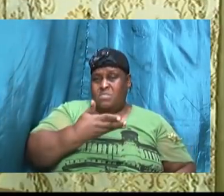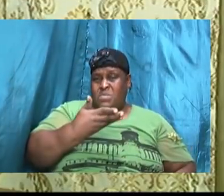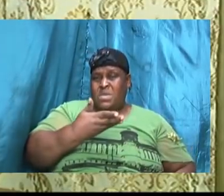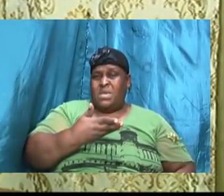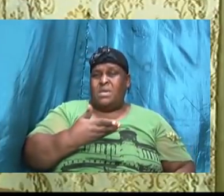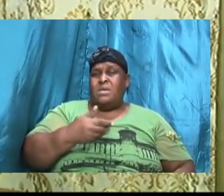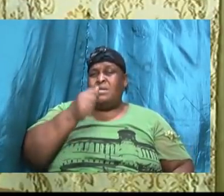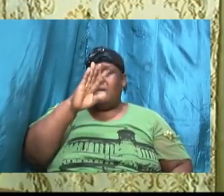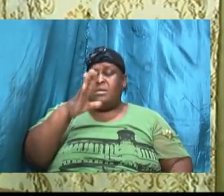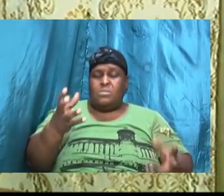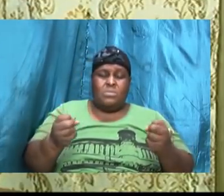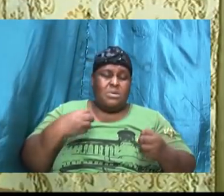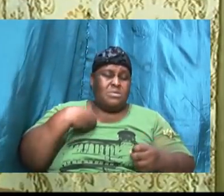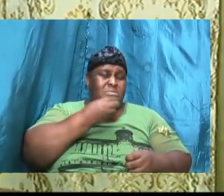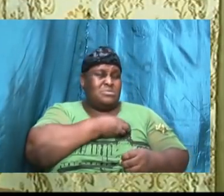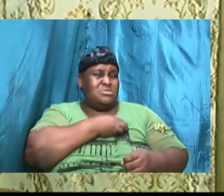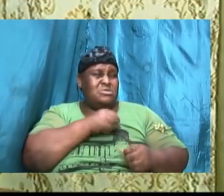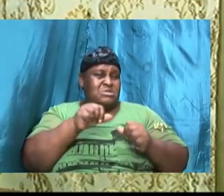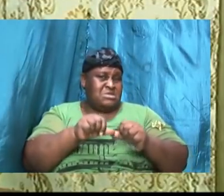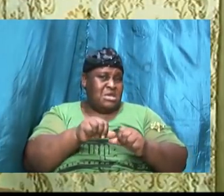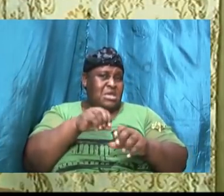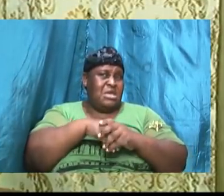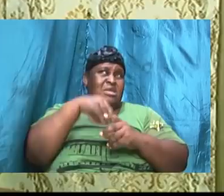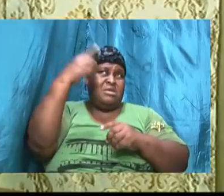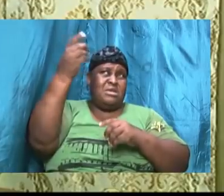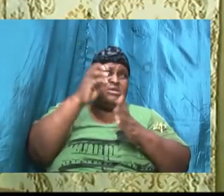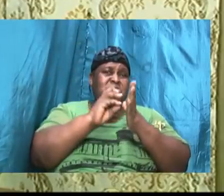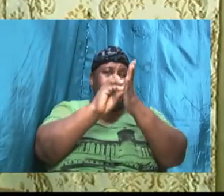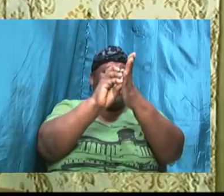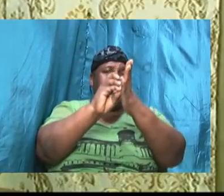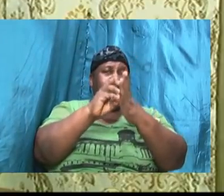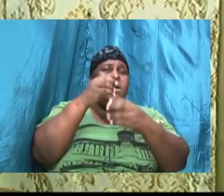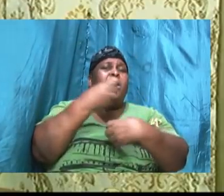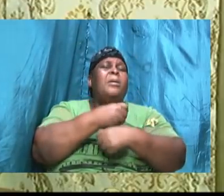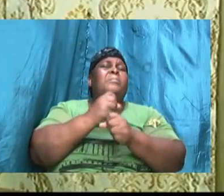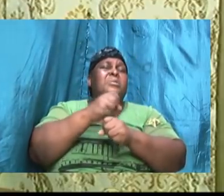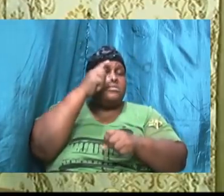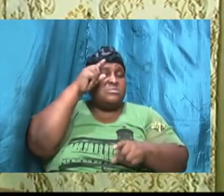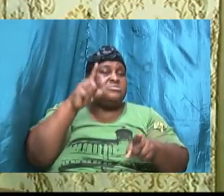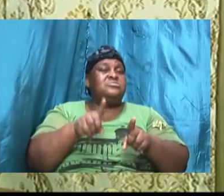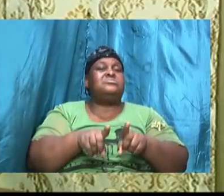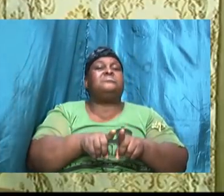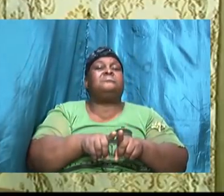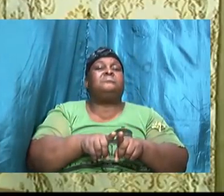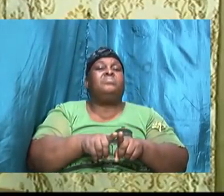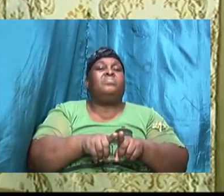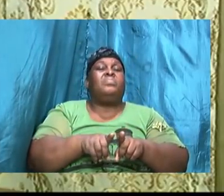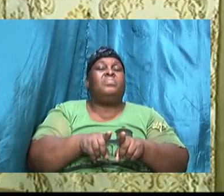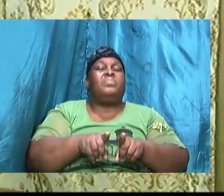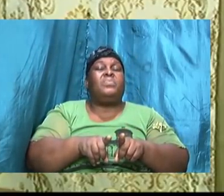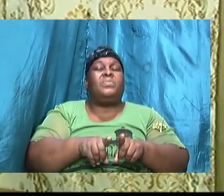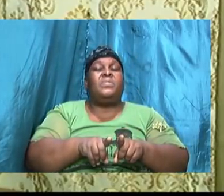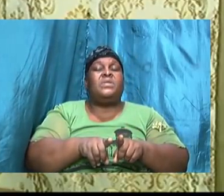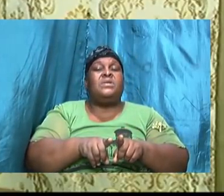in his will is to make the decision make the decision